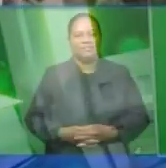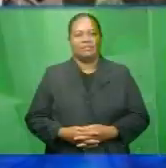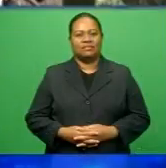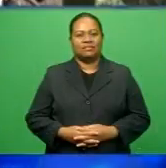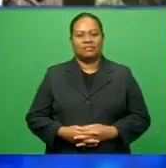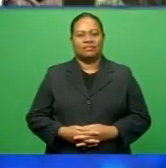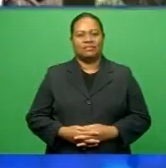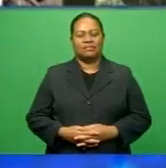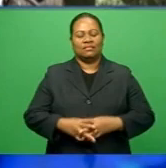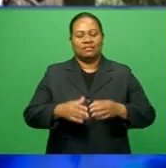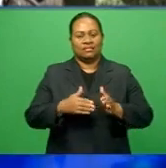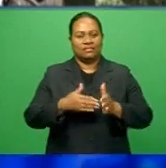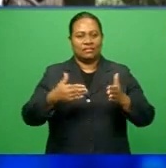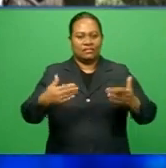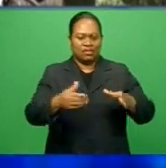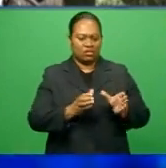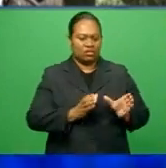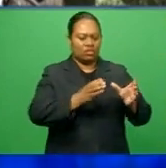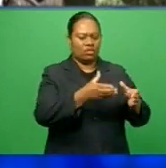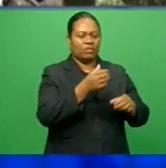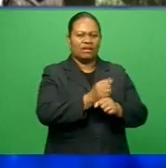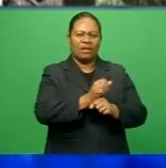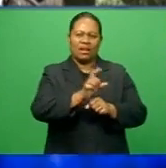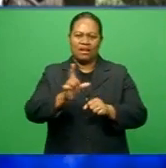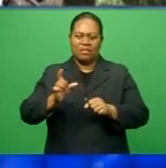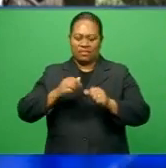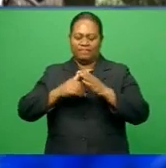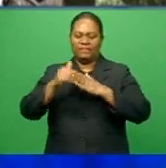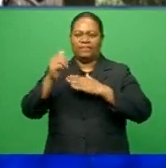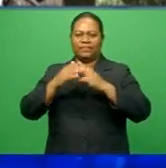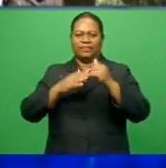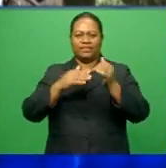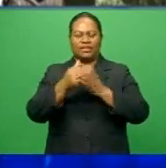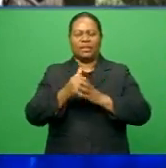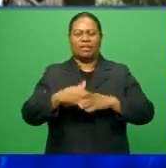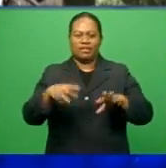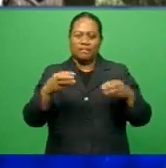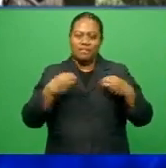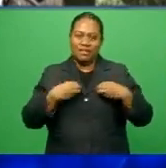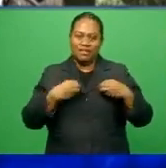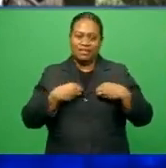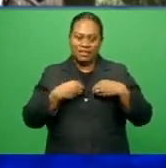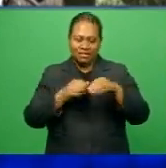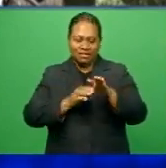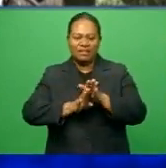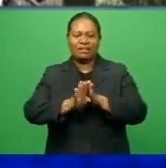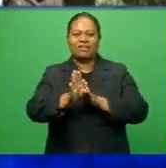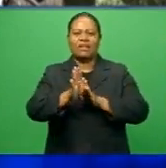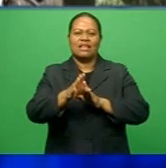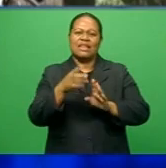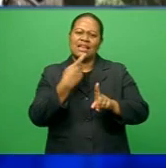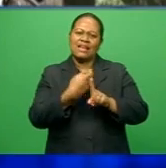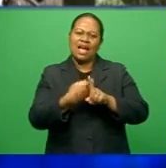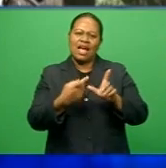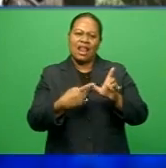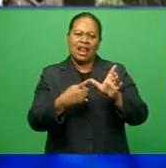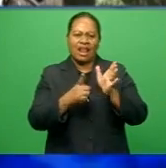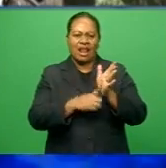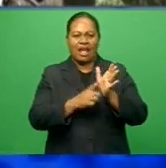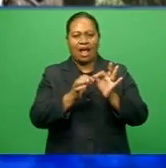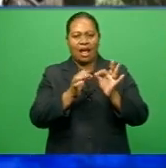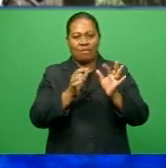The Lyndhurst Group of Companies will construct a state-of-the-art business park development in the Colombo tax-free zone.